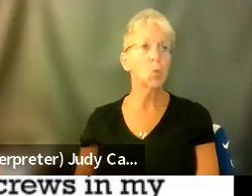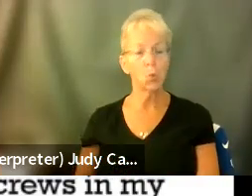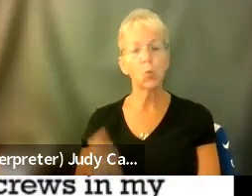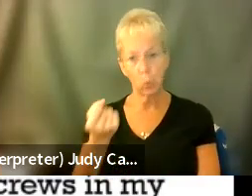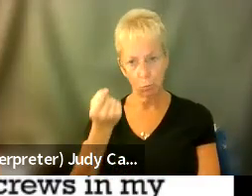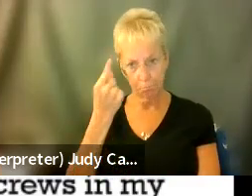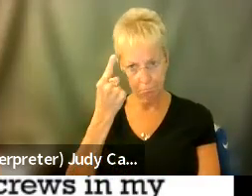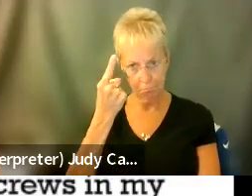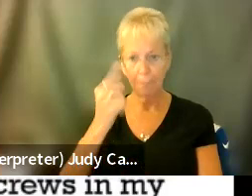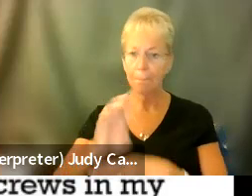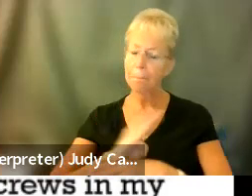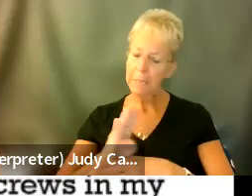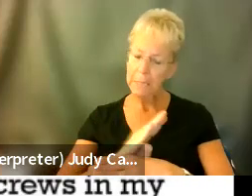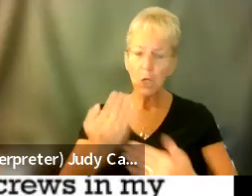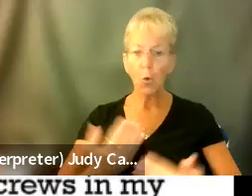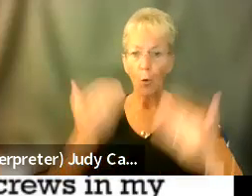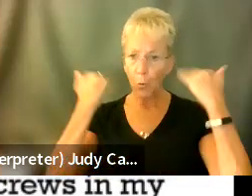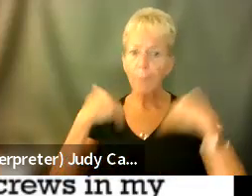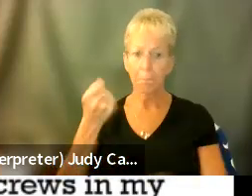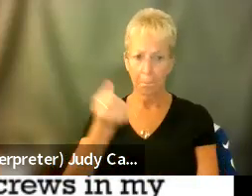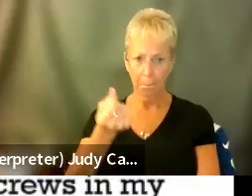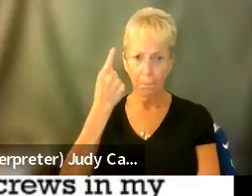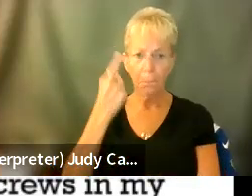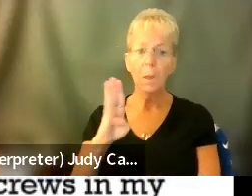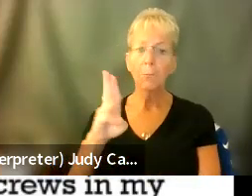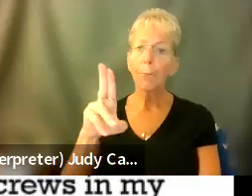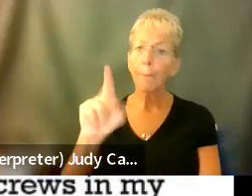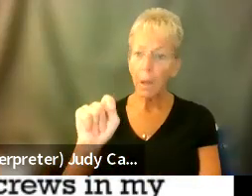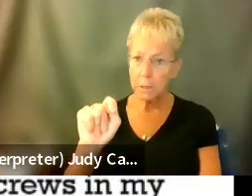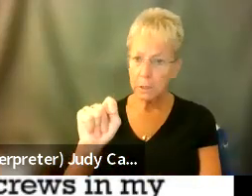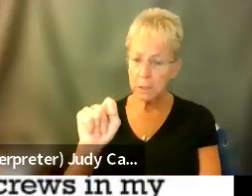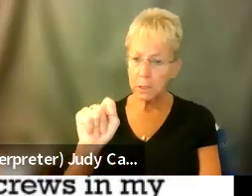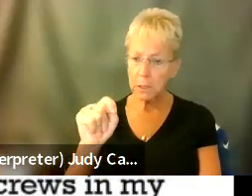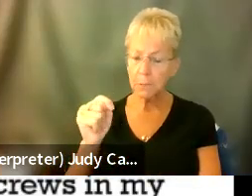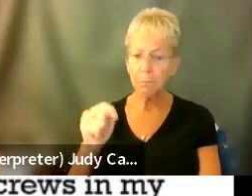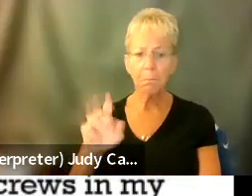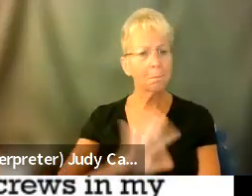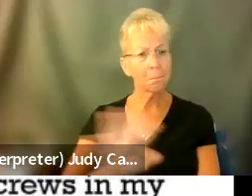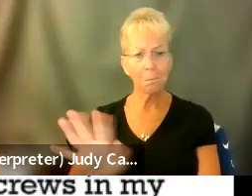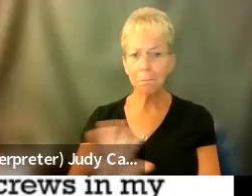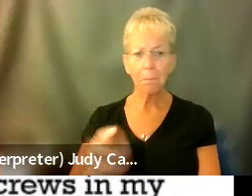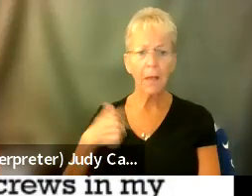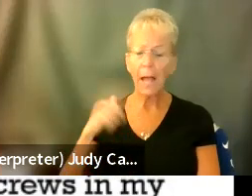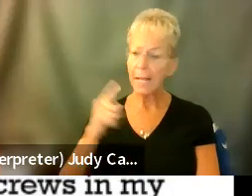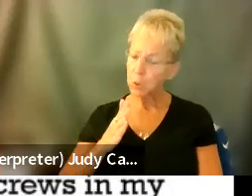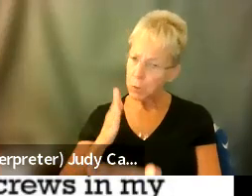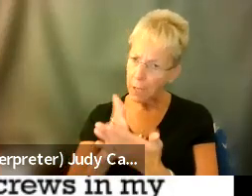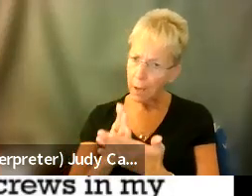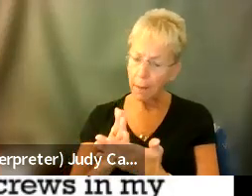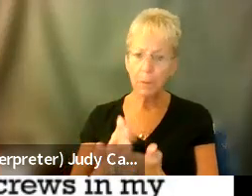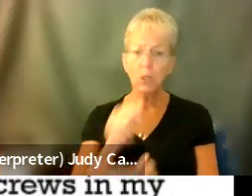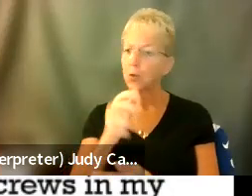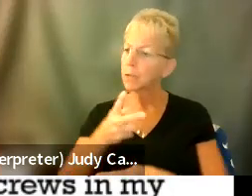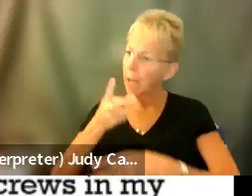this year. And I had to stop one of my nurse practitioners because I wasn't getting the